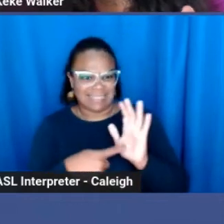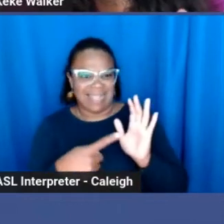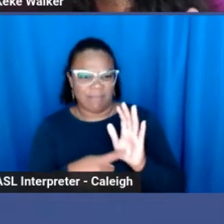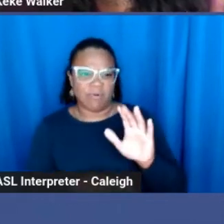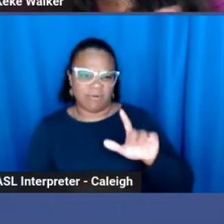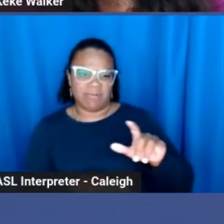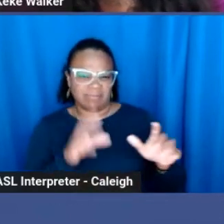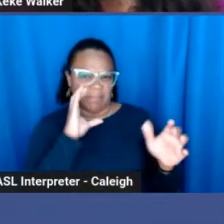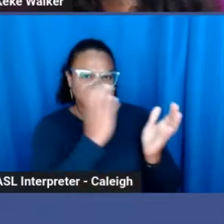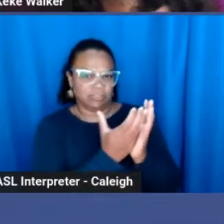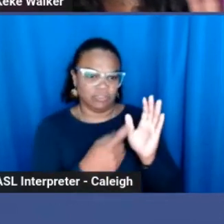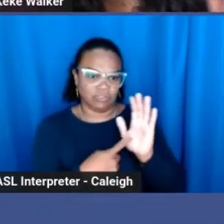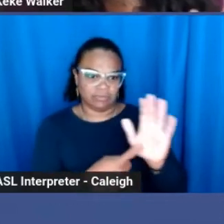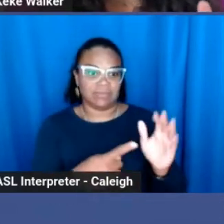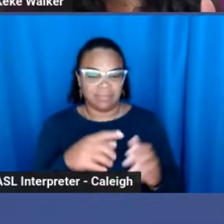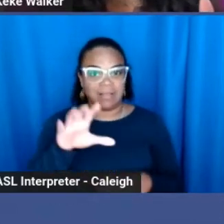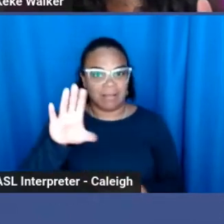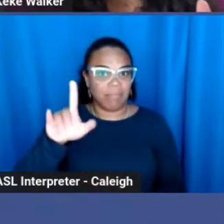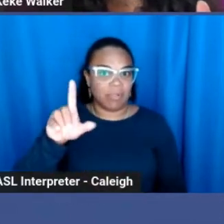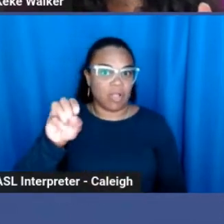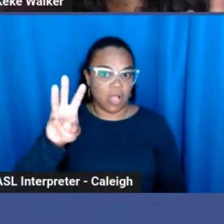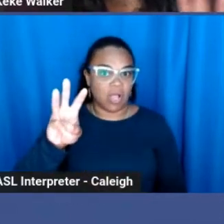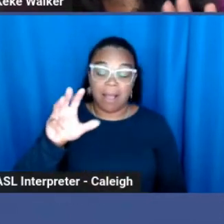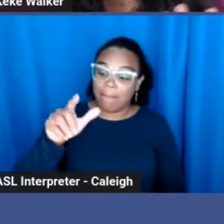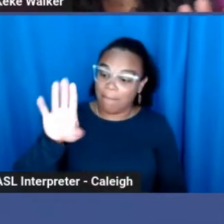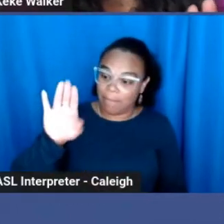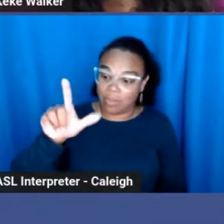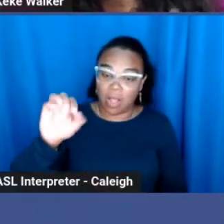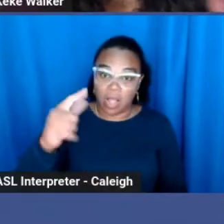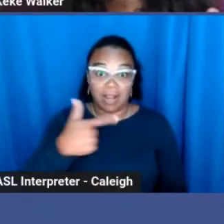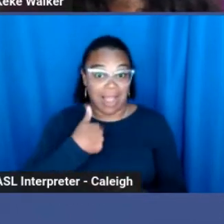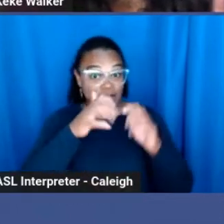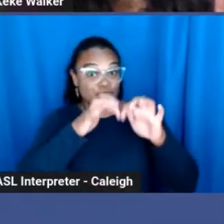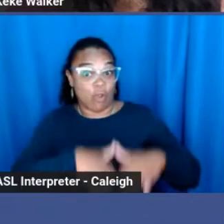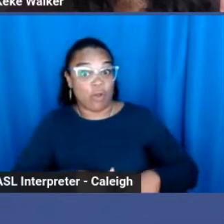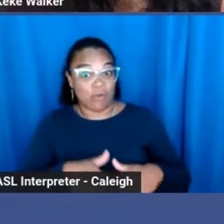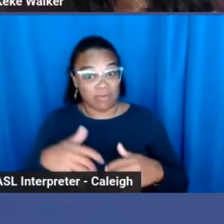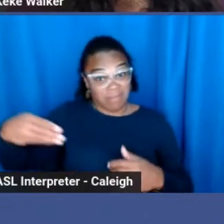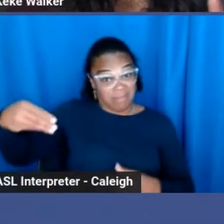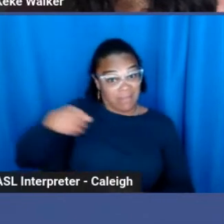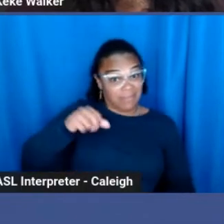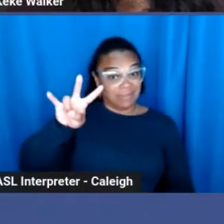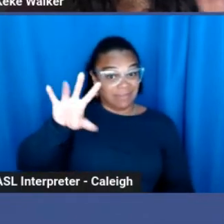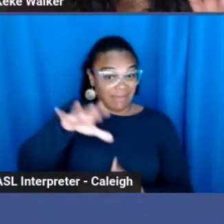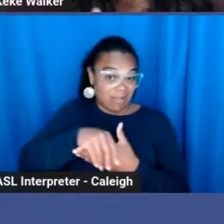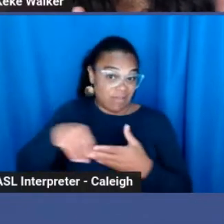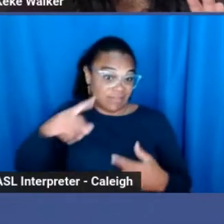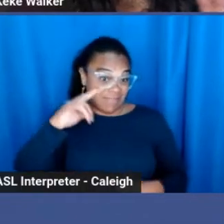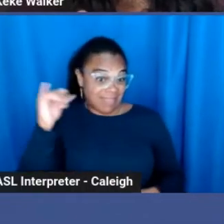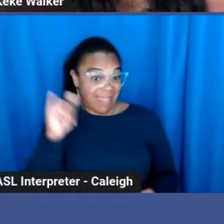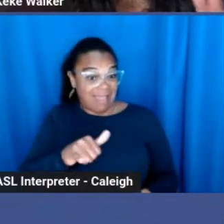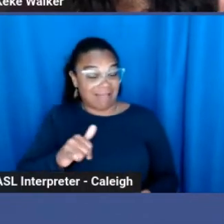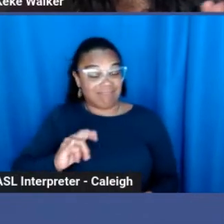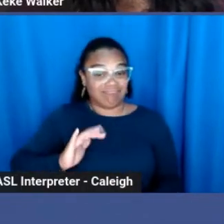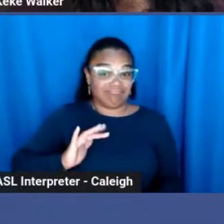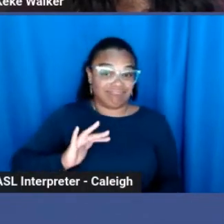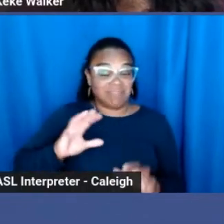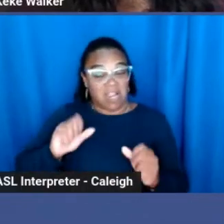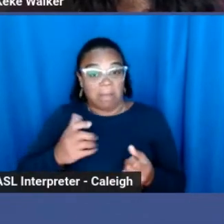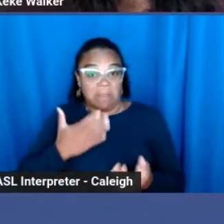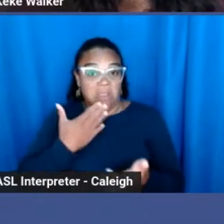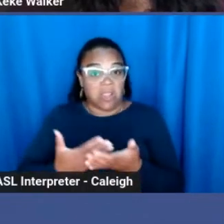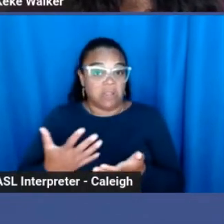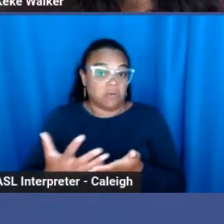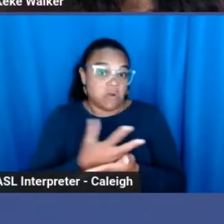a blog that I wrote and I got paid $75 to write that. So it can be a really lucrative little